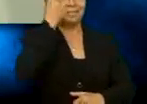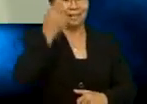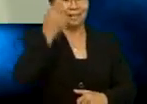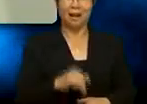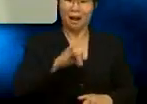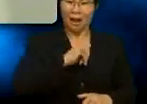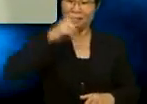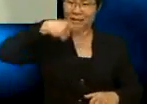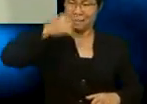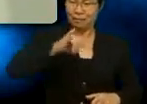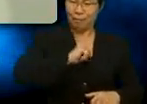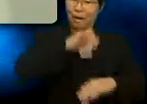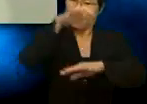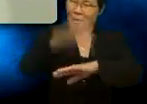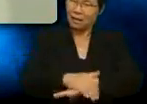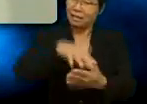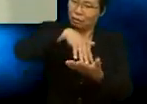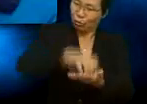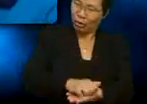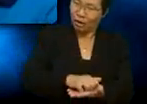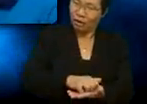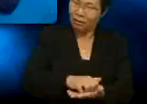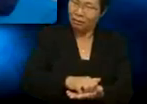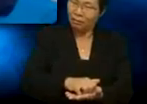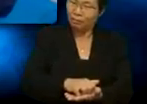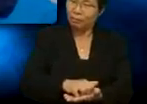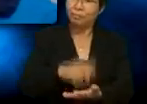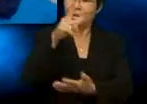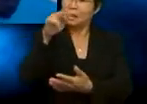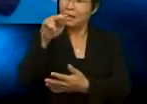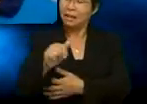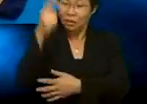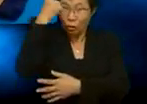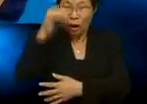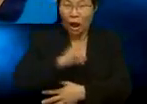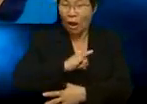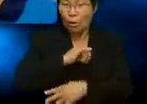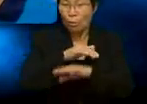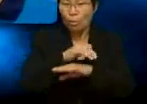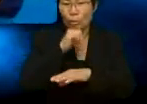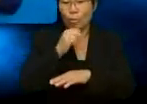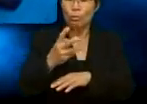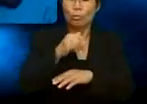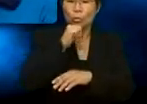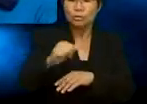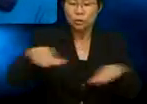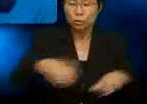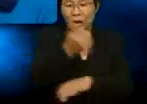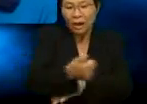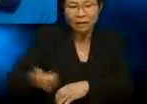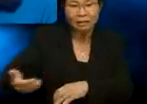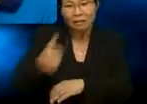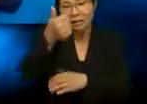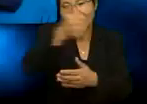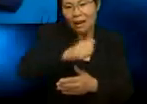my English was weak. So, Lina thought I wasn't doing anything to improve my English. Wait till